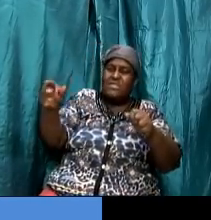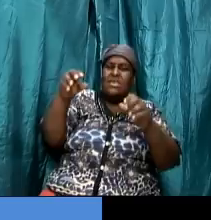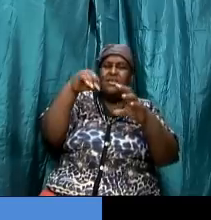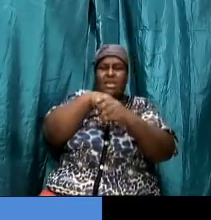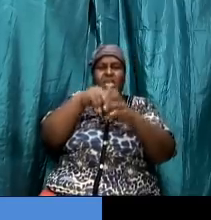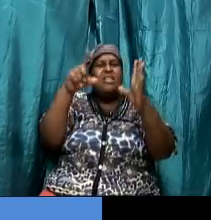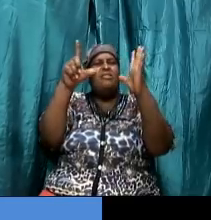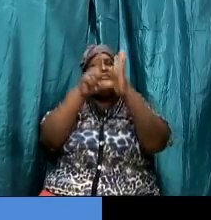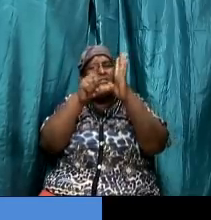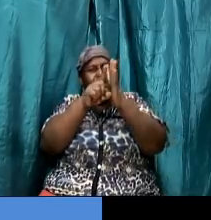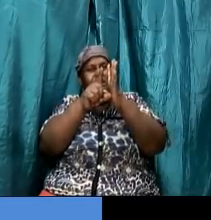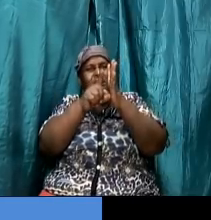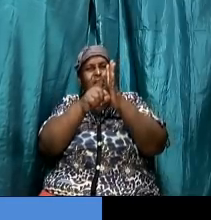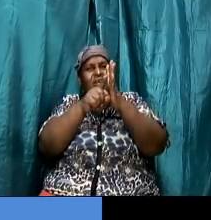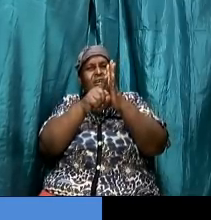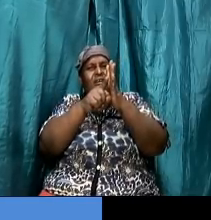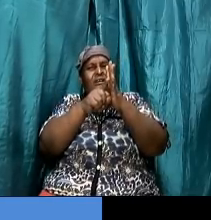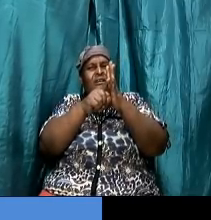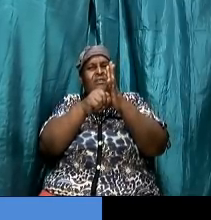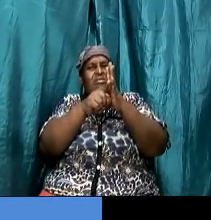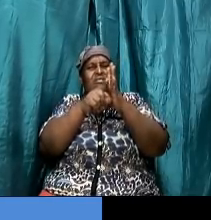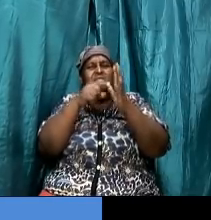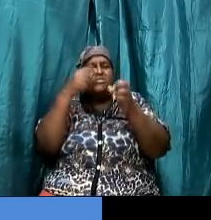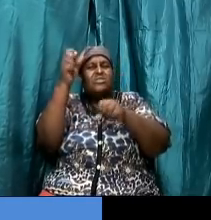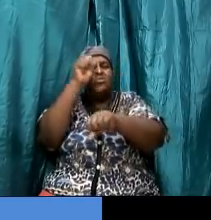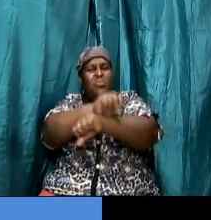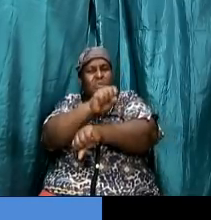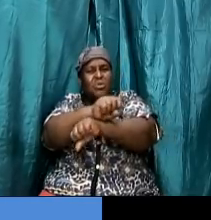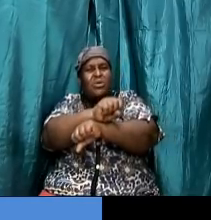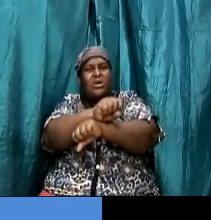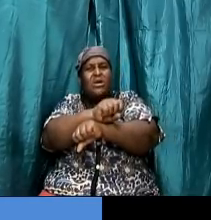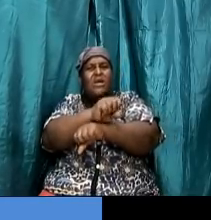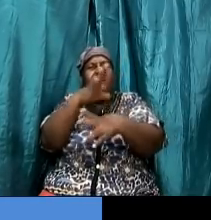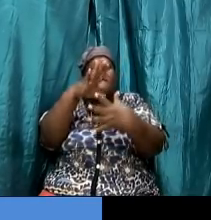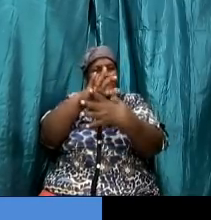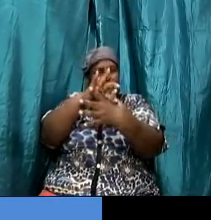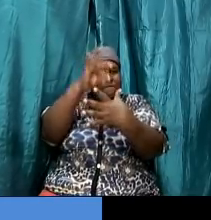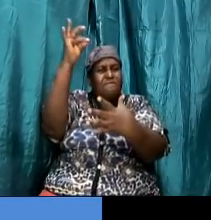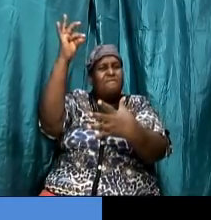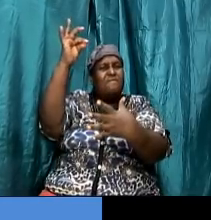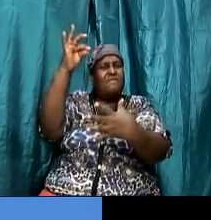required work fleshly